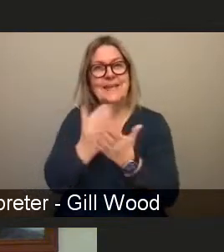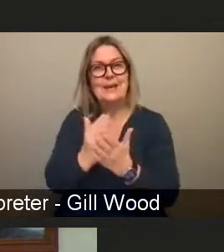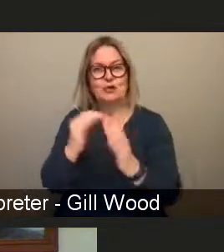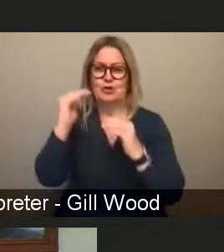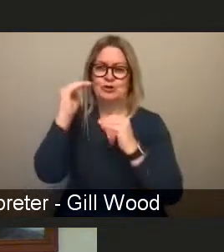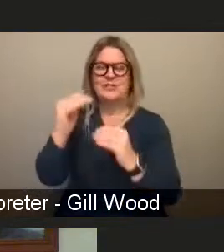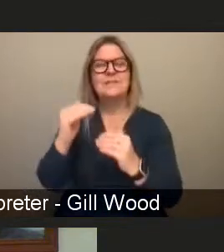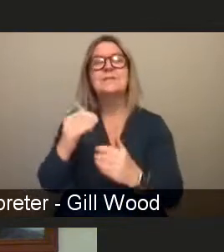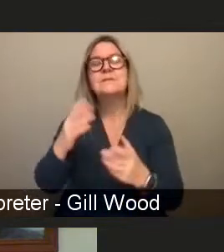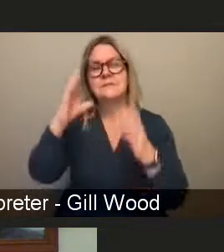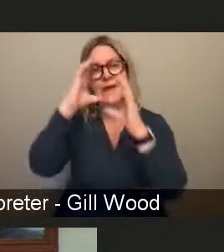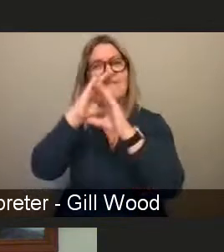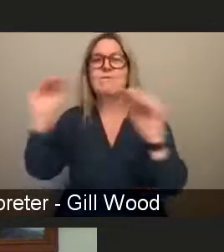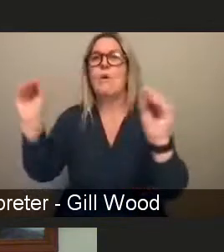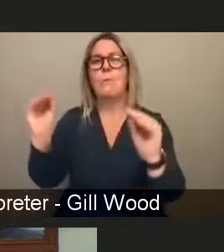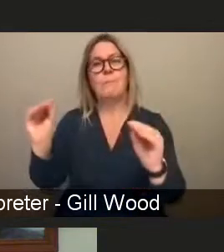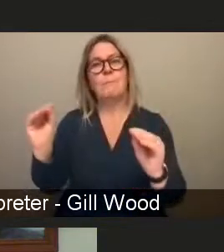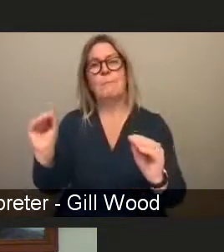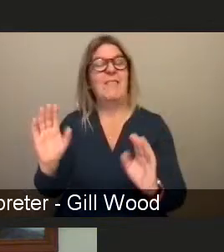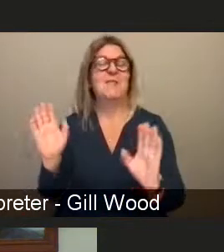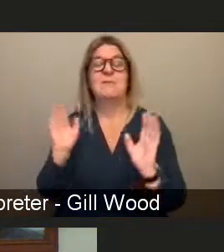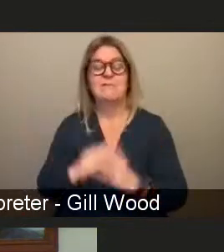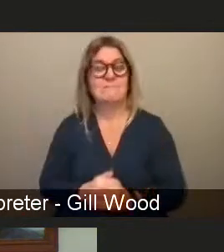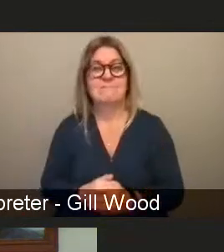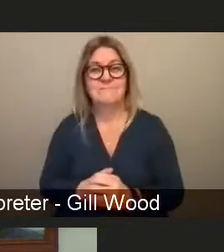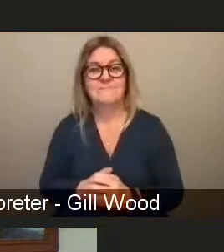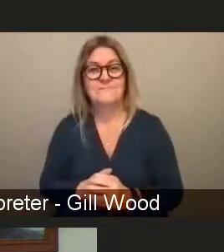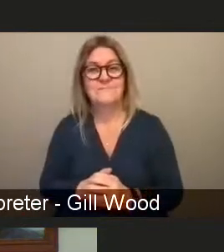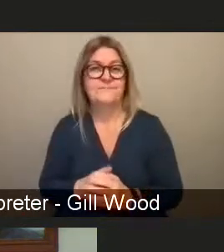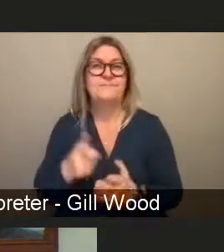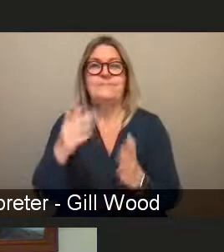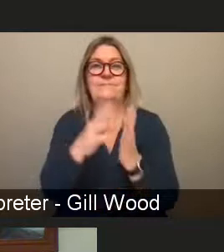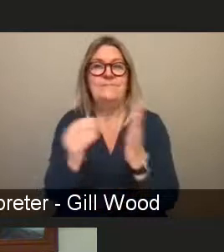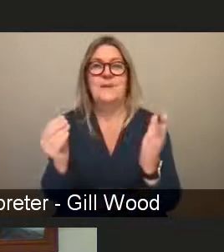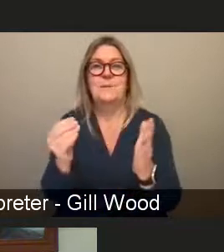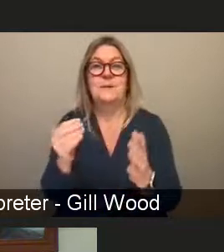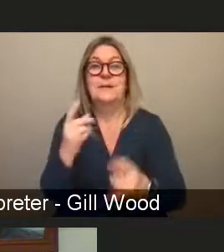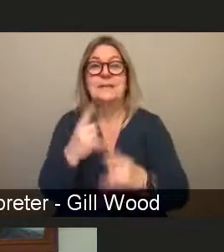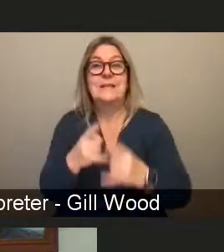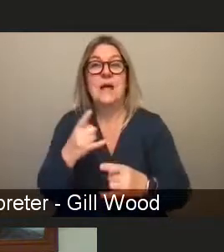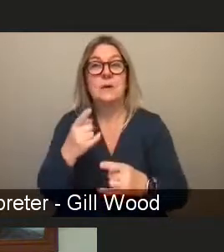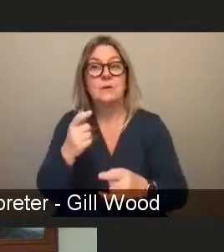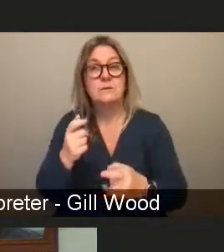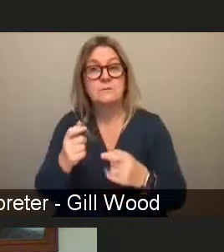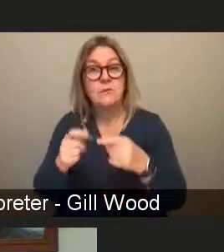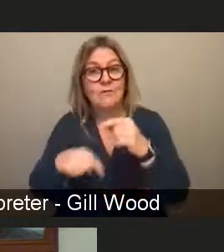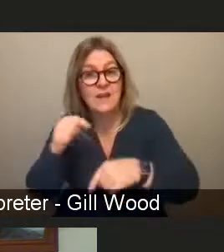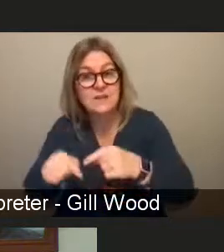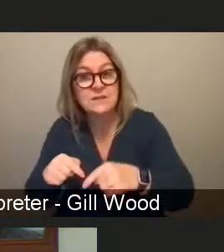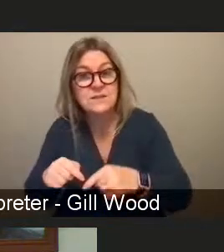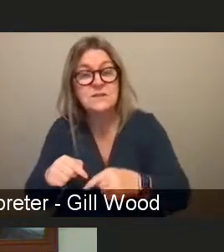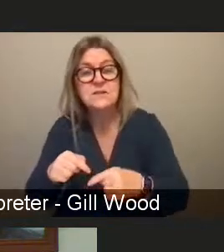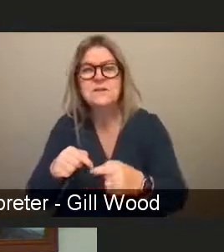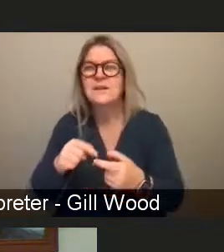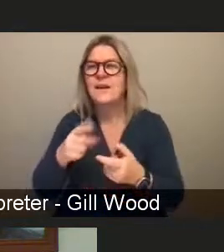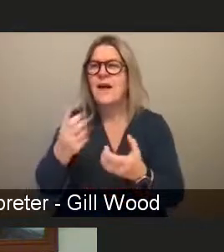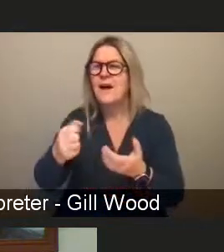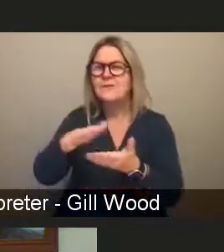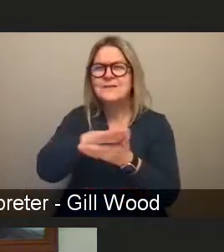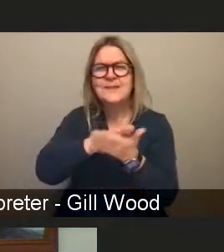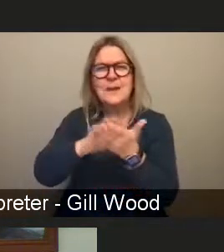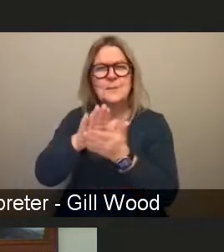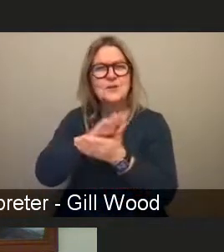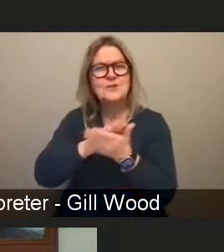about an aspect of things such as you know within the sexual offences act there's definitions of what demonstrates that